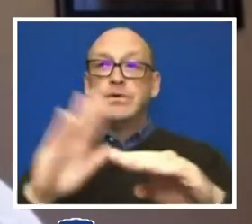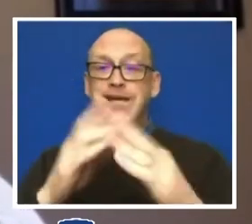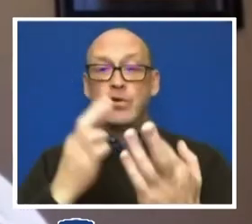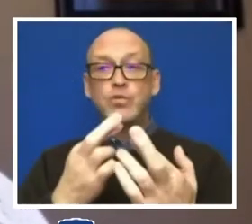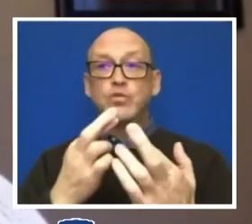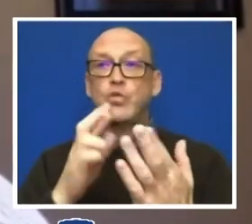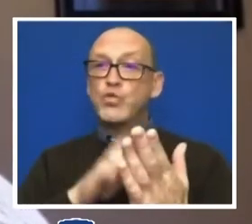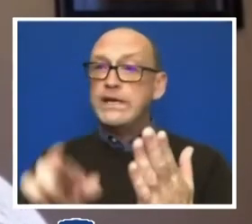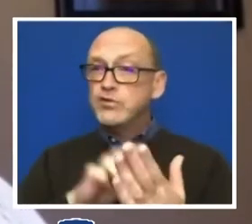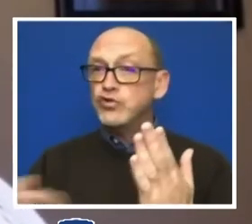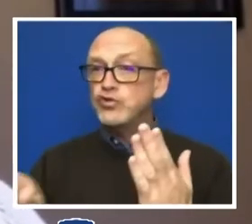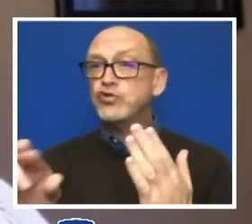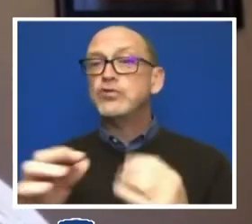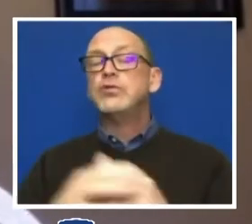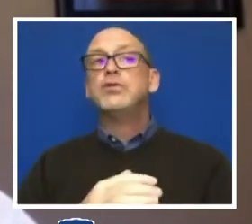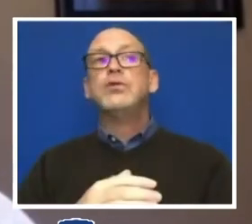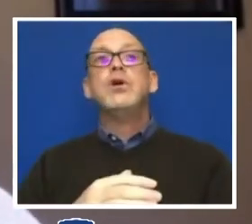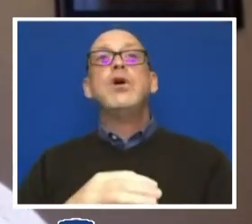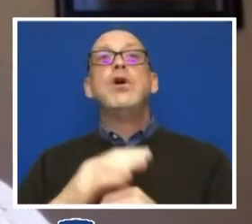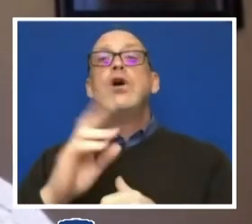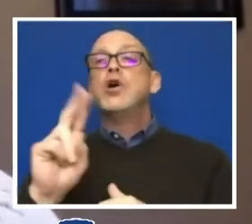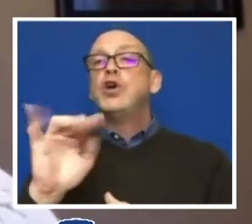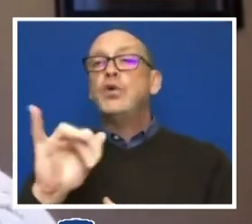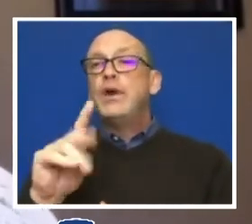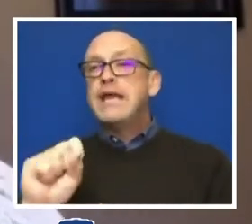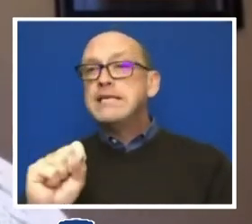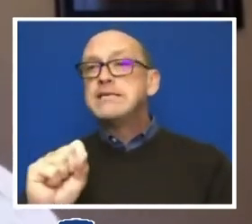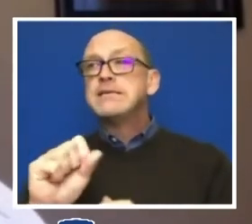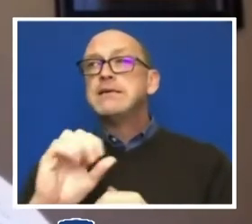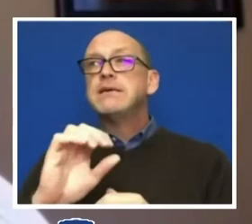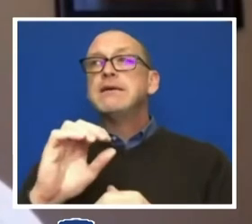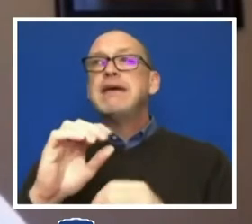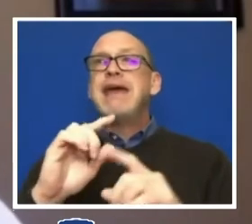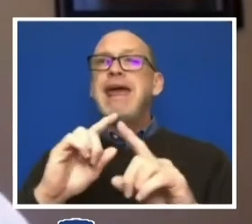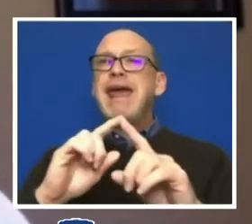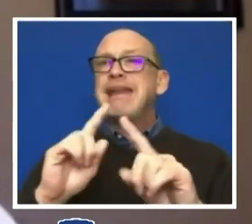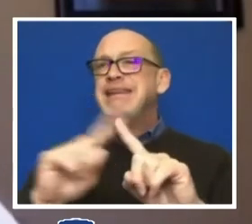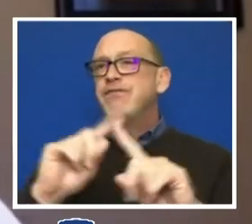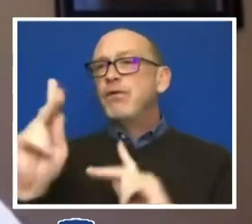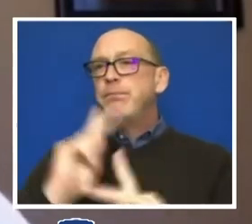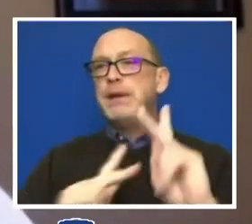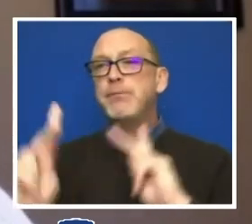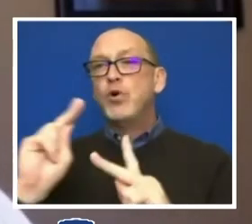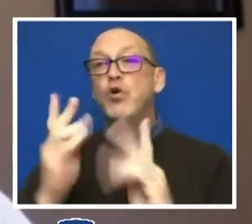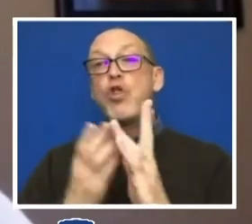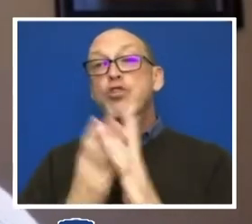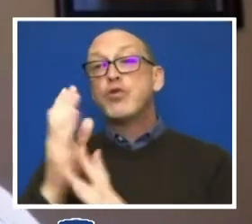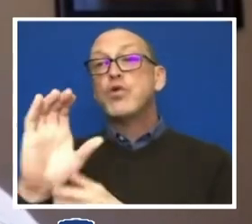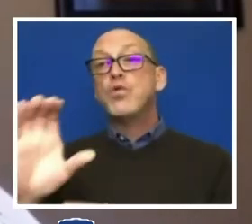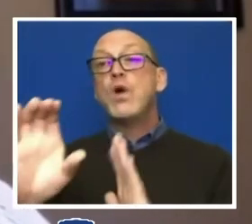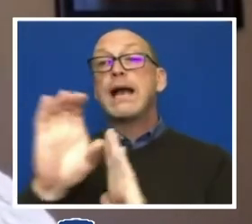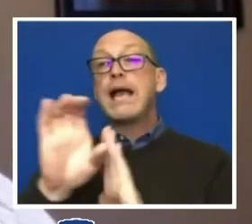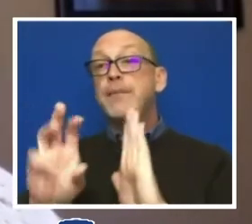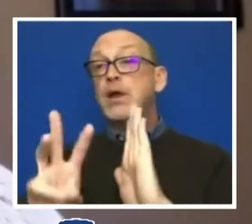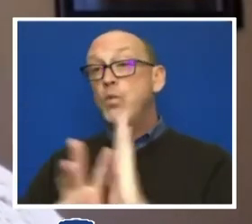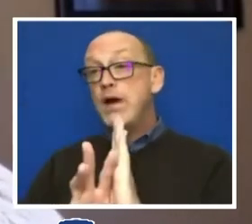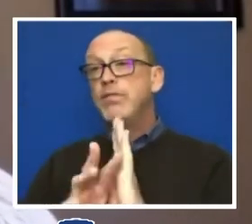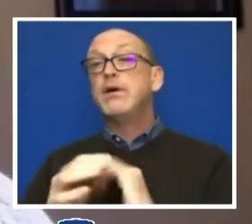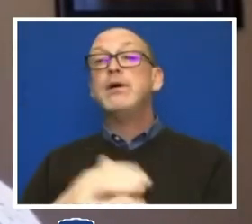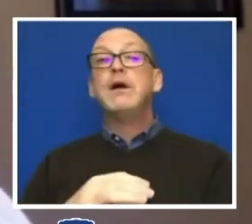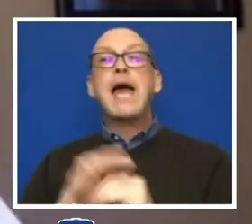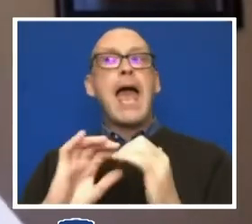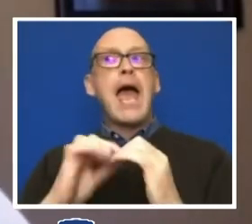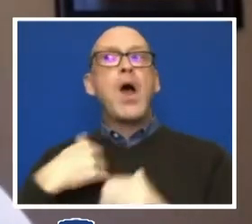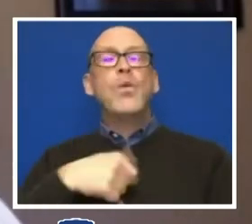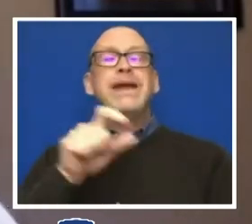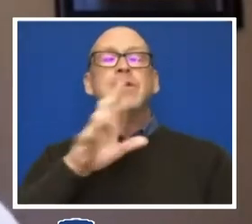colleagues, units across the Commonwealth. We would have to, of course, as a community talk more about how that looks, but